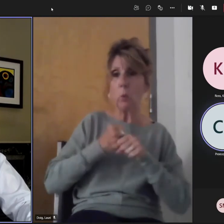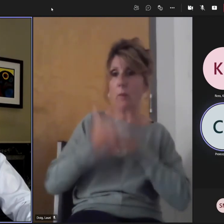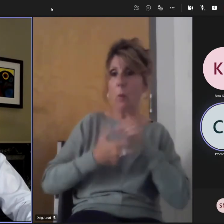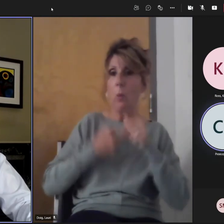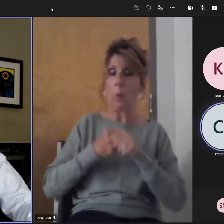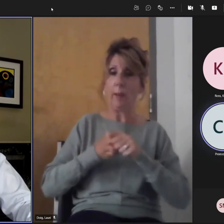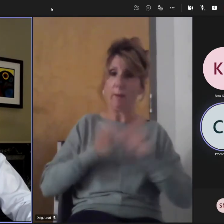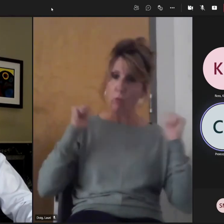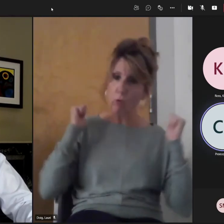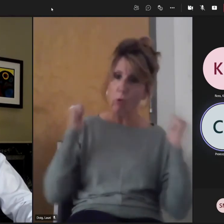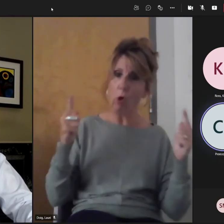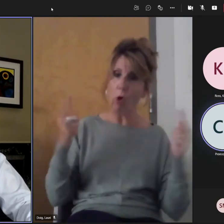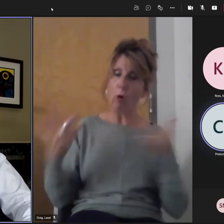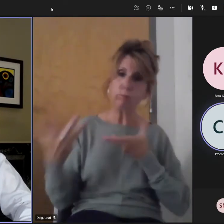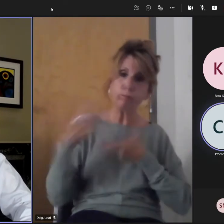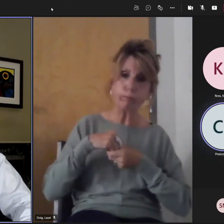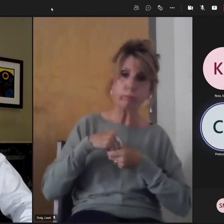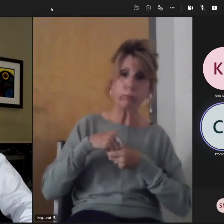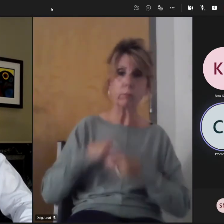Thank you very much.